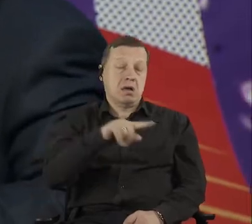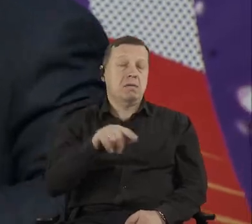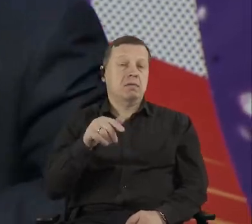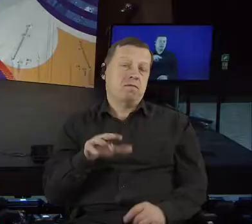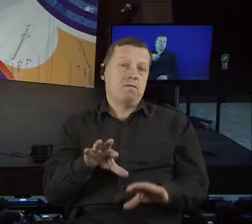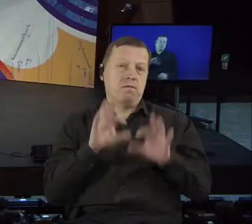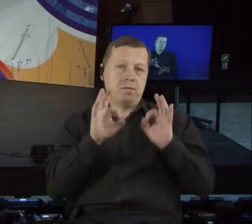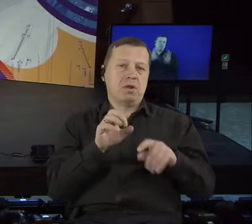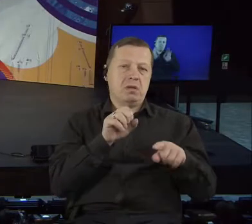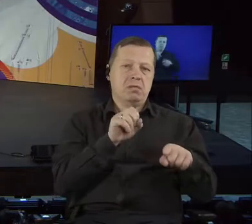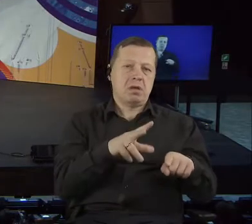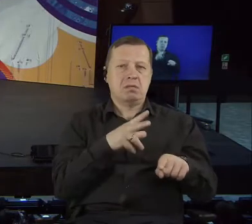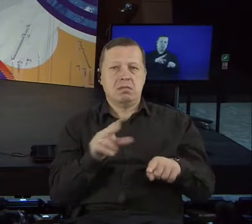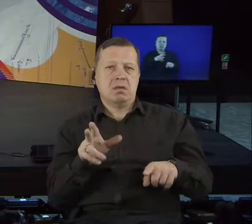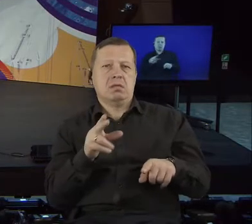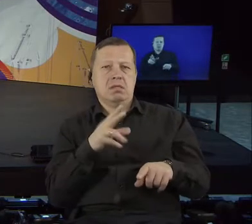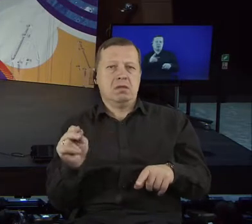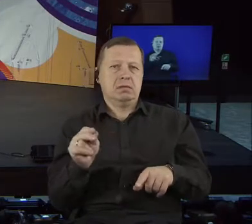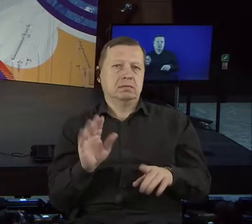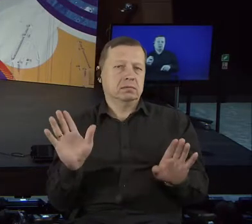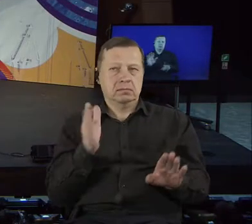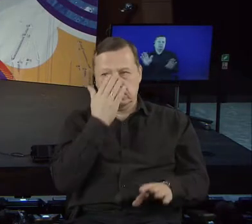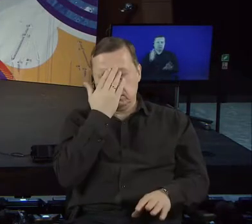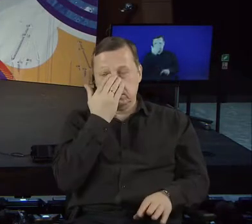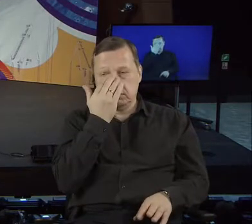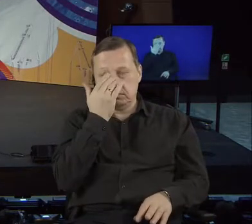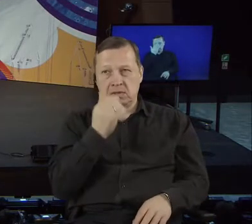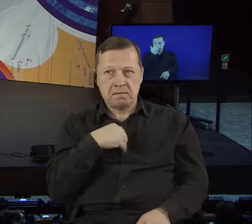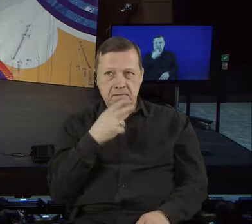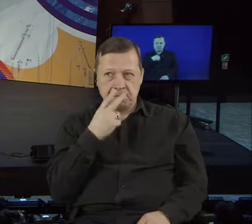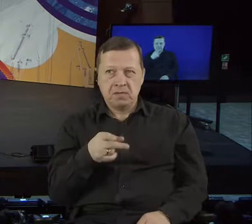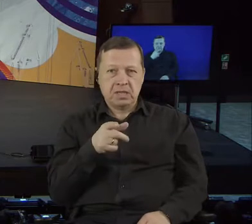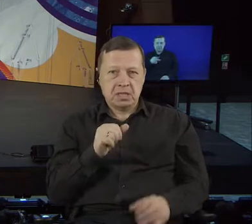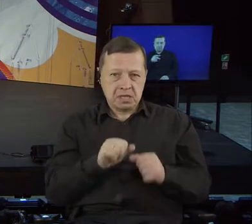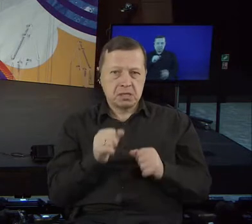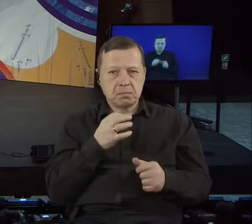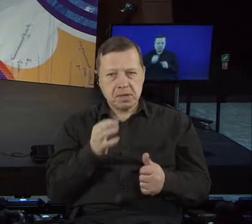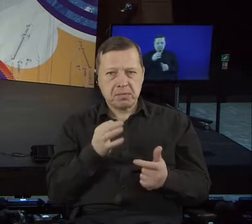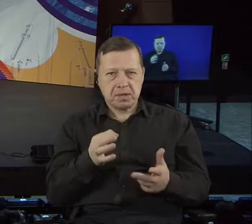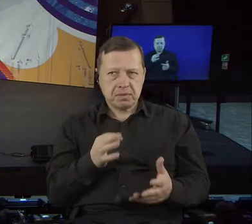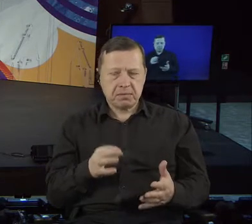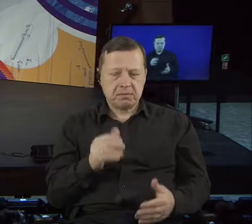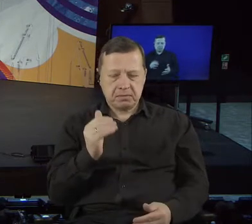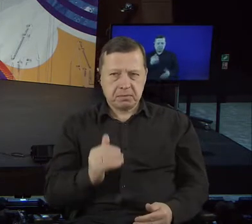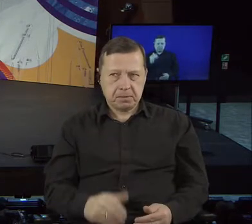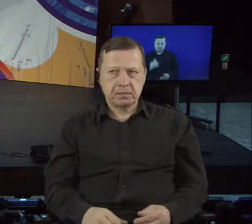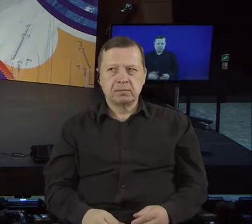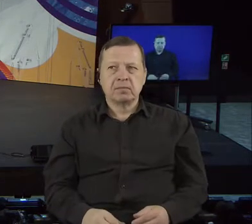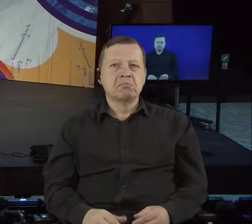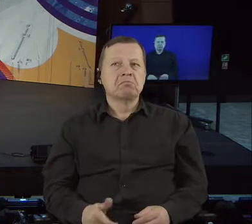see some questions coming. Yes. Thank you for making this panel finally interactive.